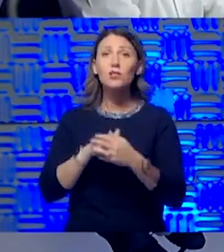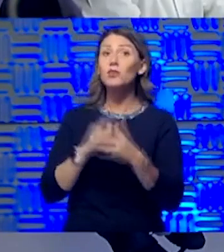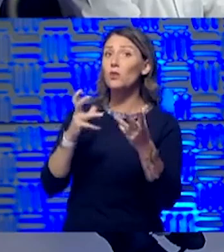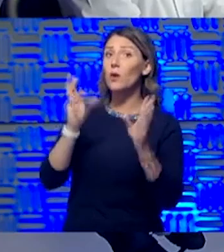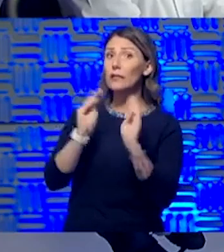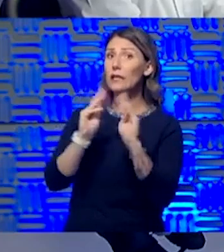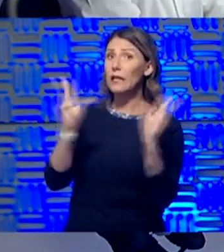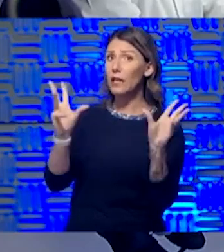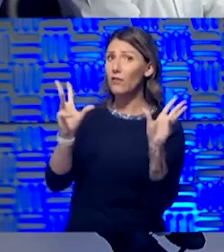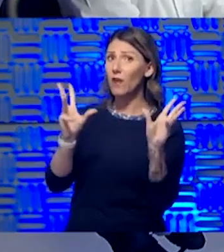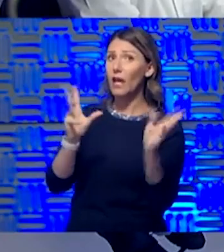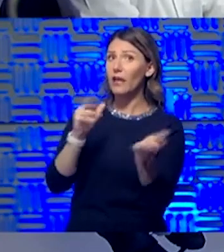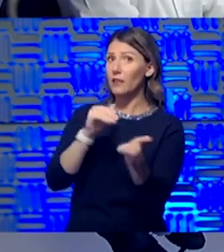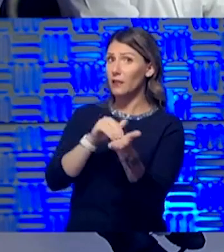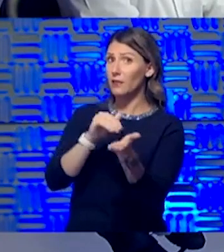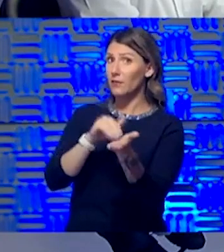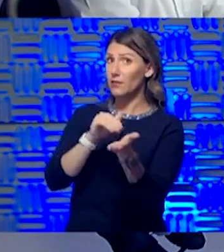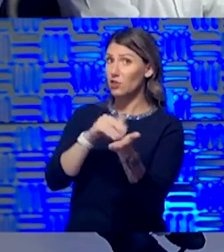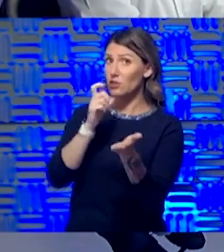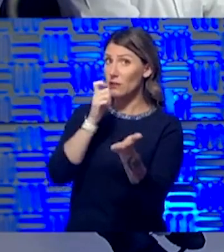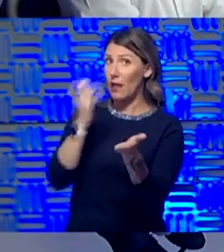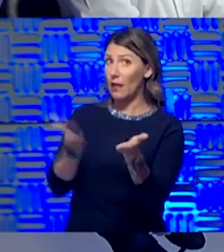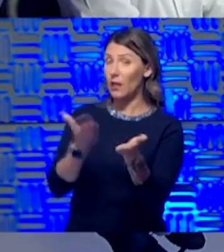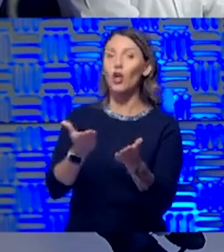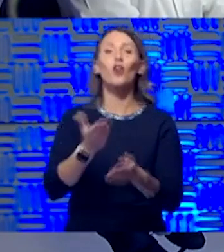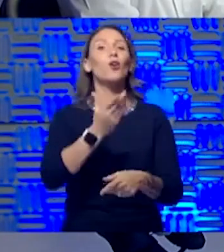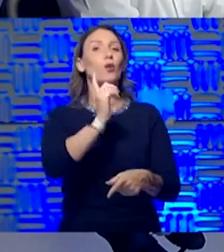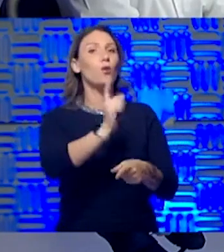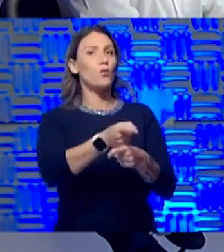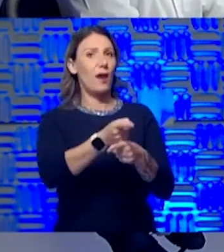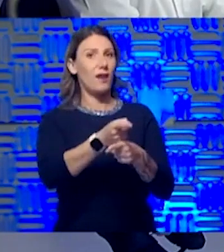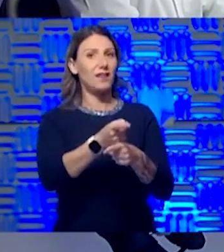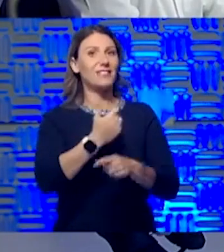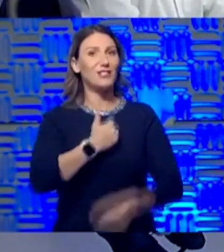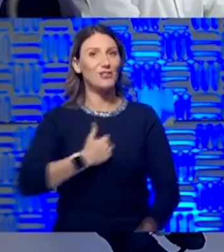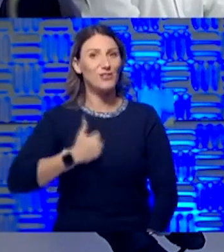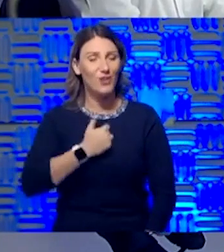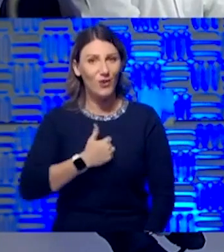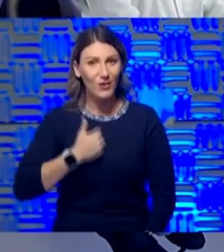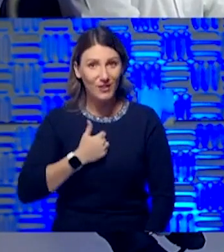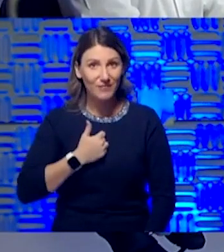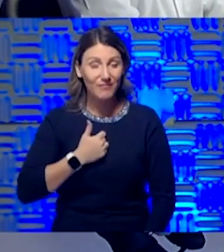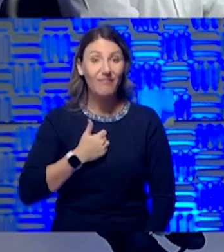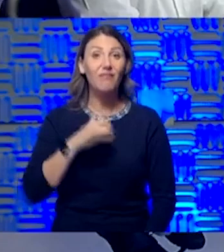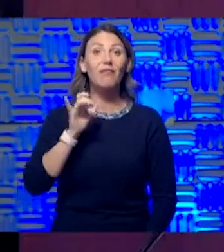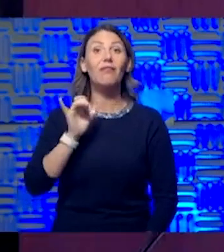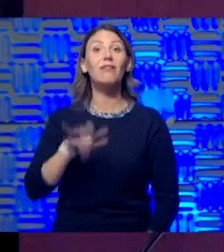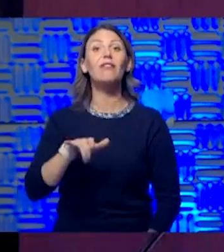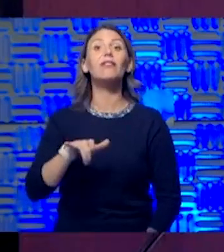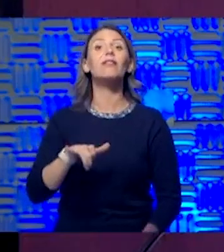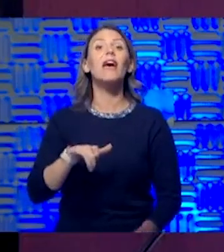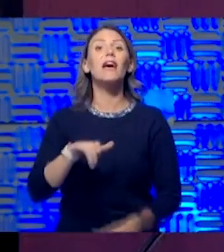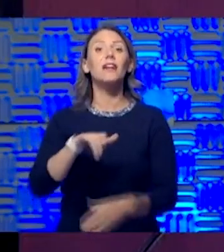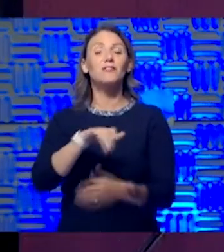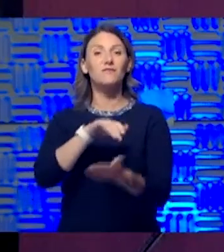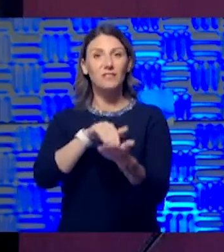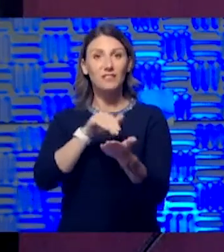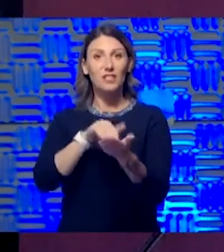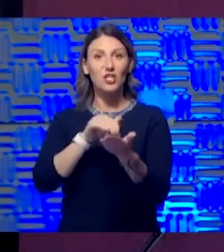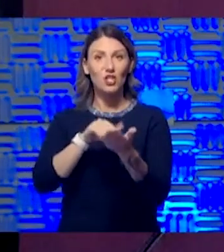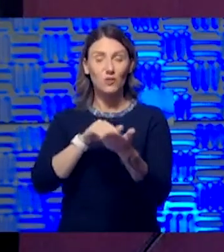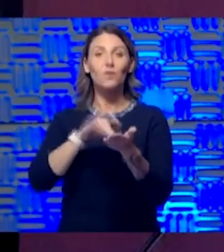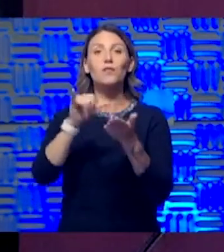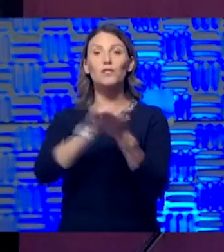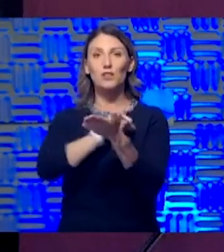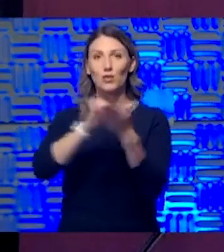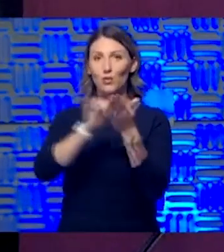clarify, the physician was not here. Correct. This was in, I'm sorry, I, this position was in New York. Which is your home. Which